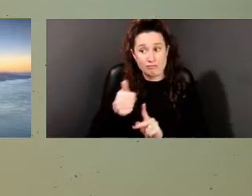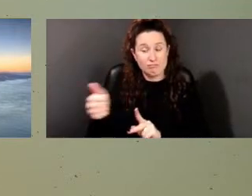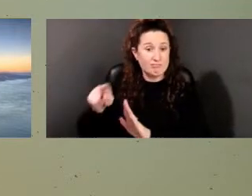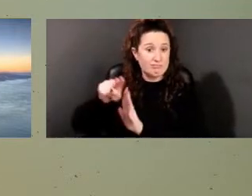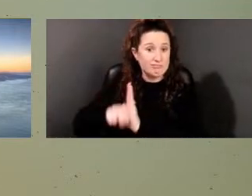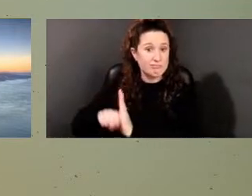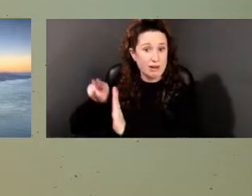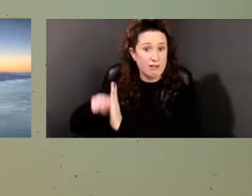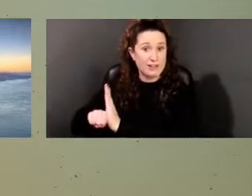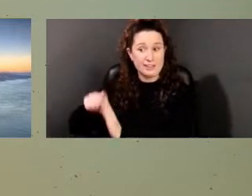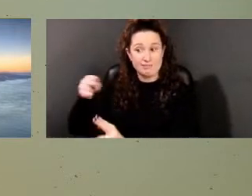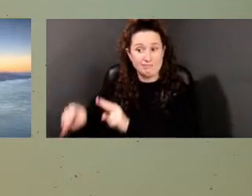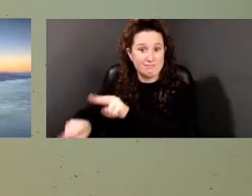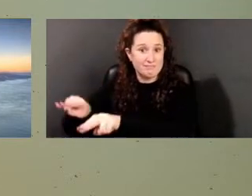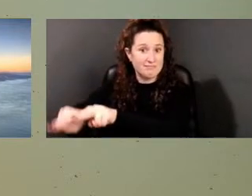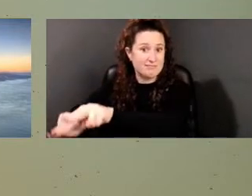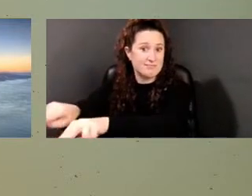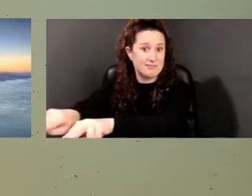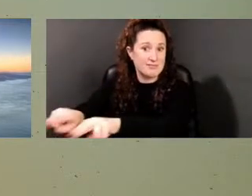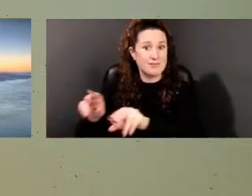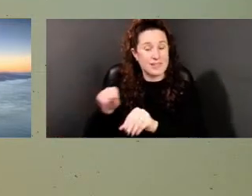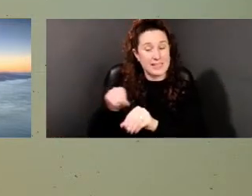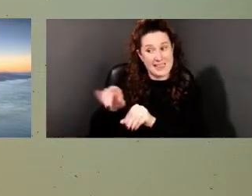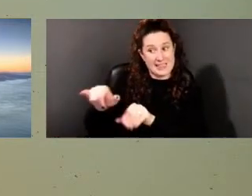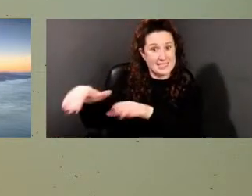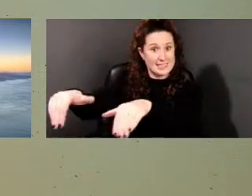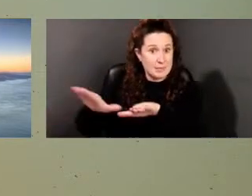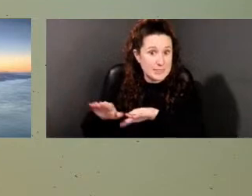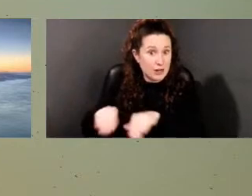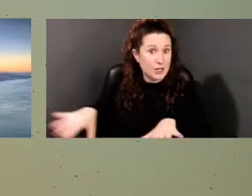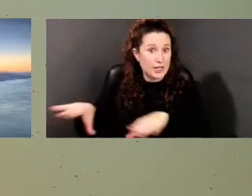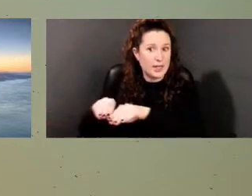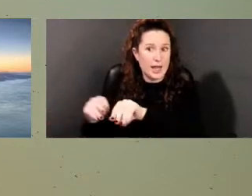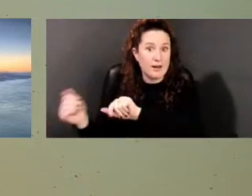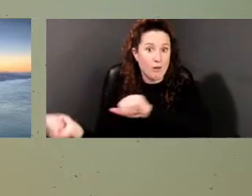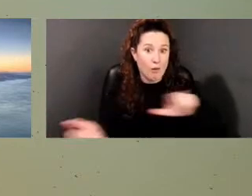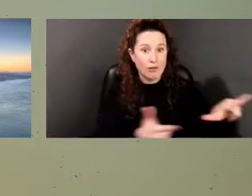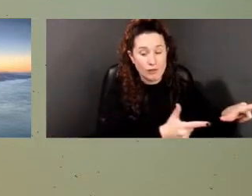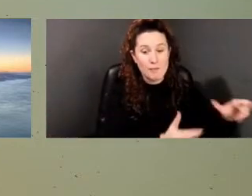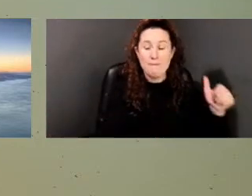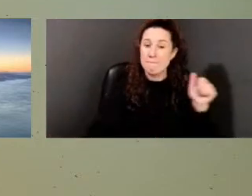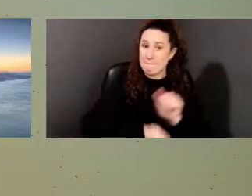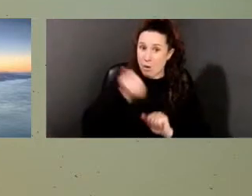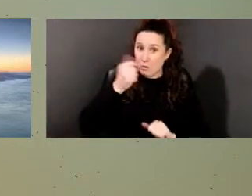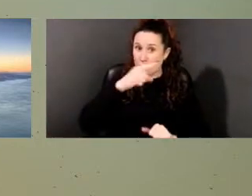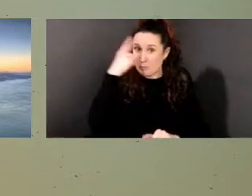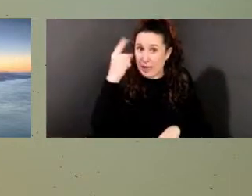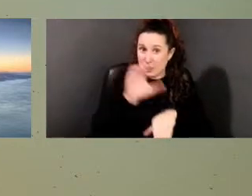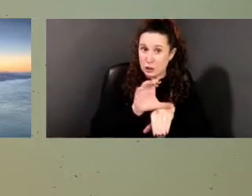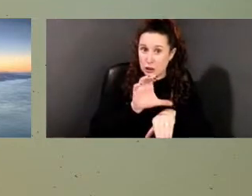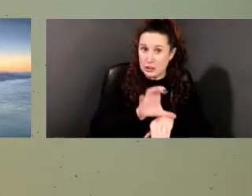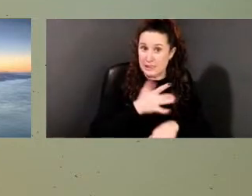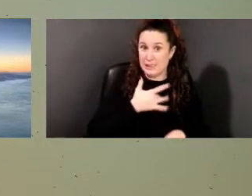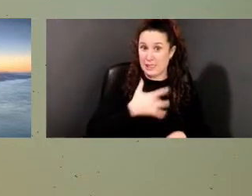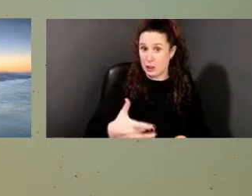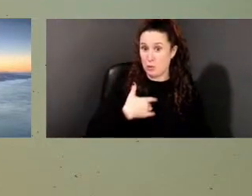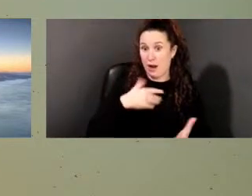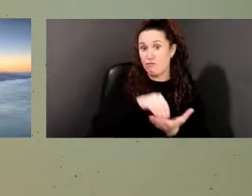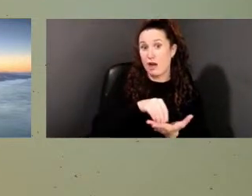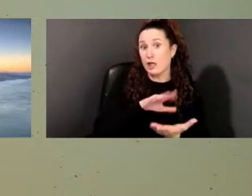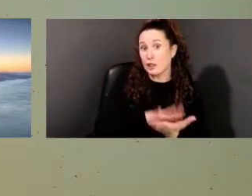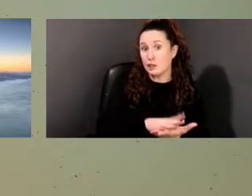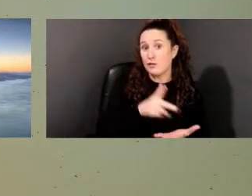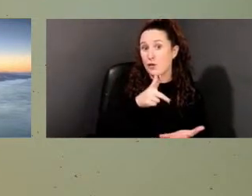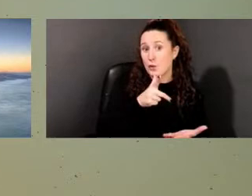all of the cemeteries because most of the black churches have some records of who is buried